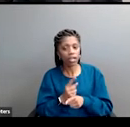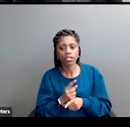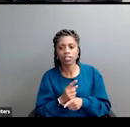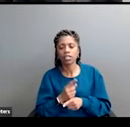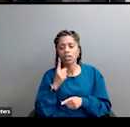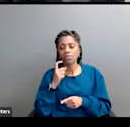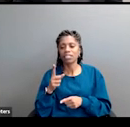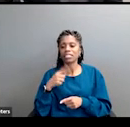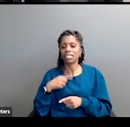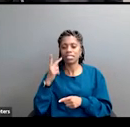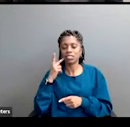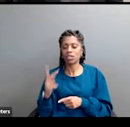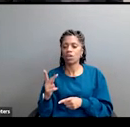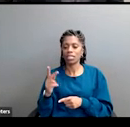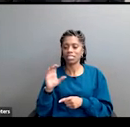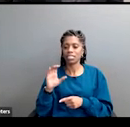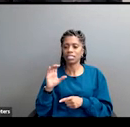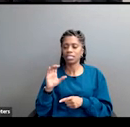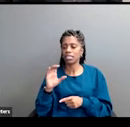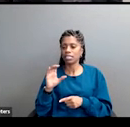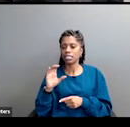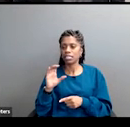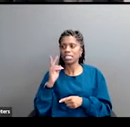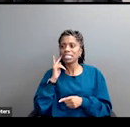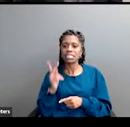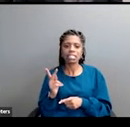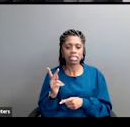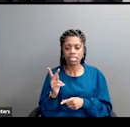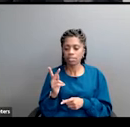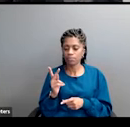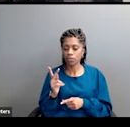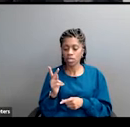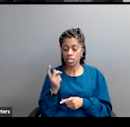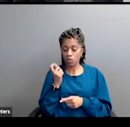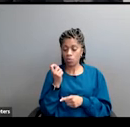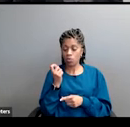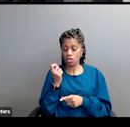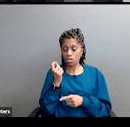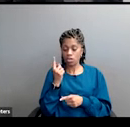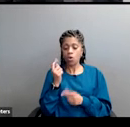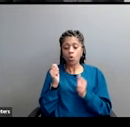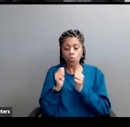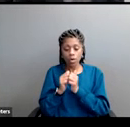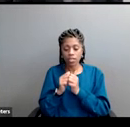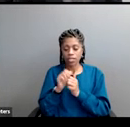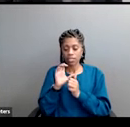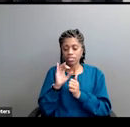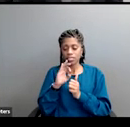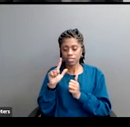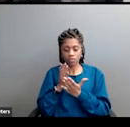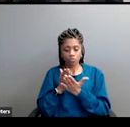American politics. He could see that with the civil rights movement in the 1950s,